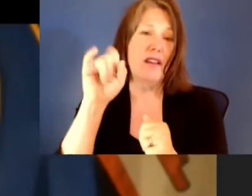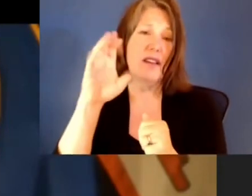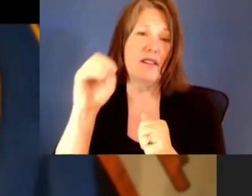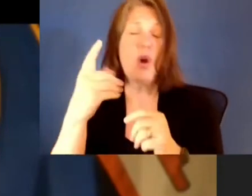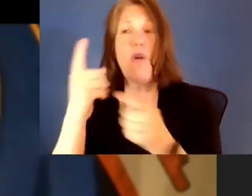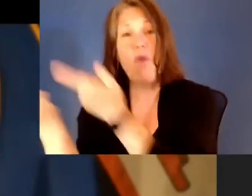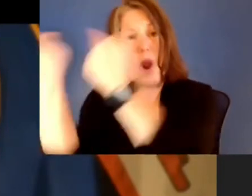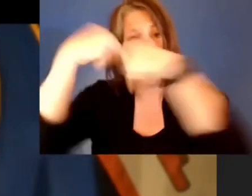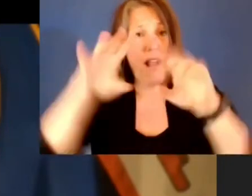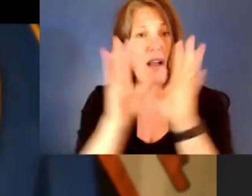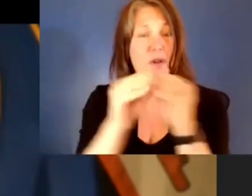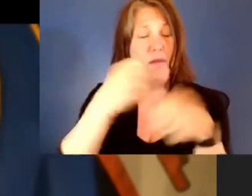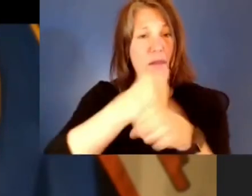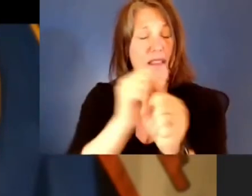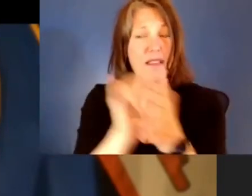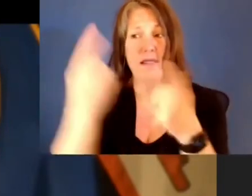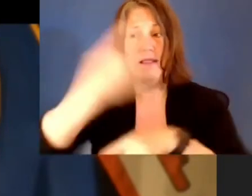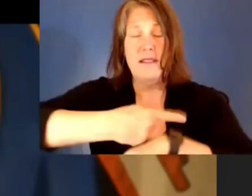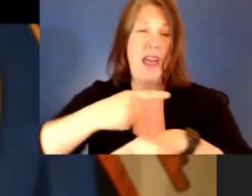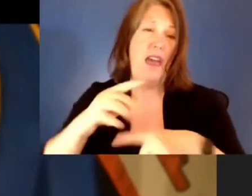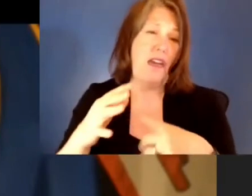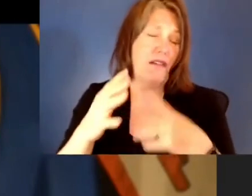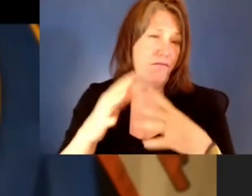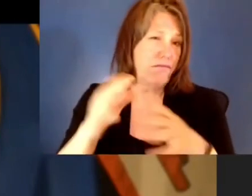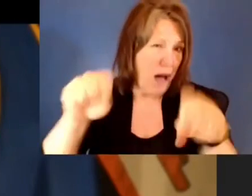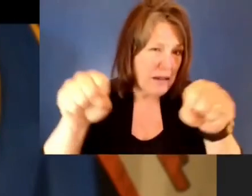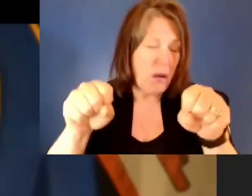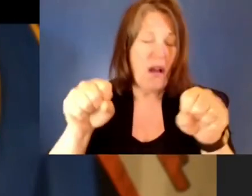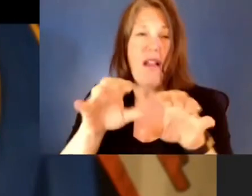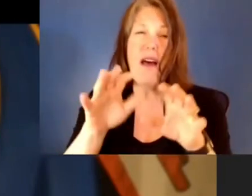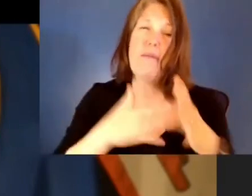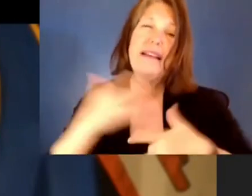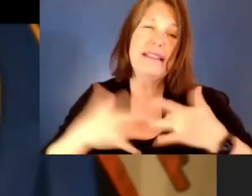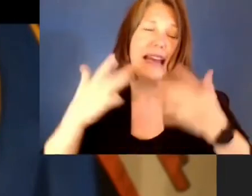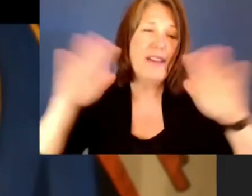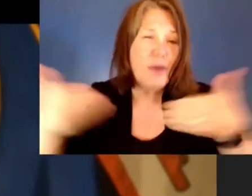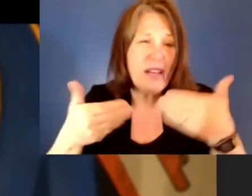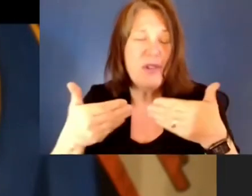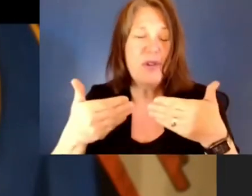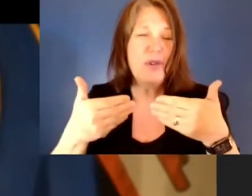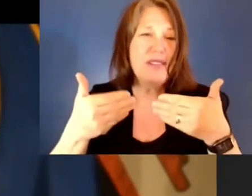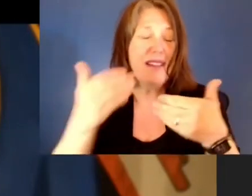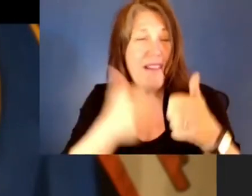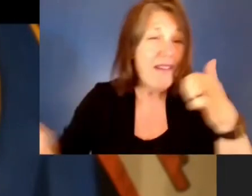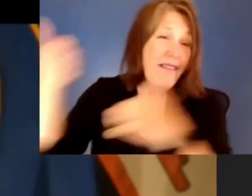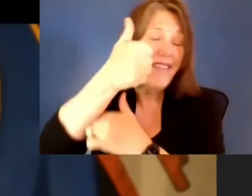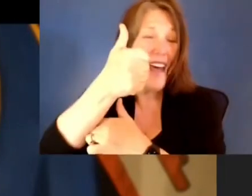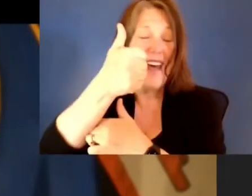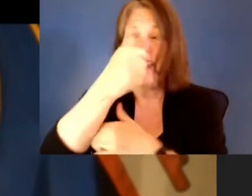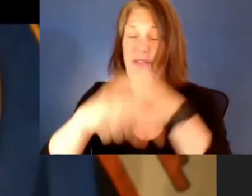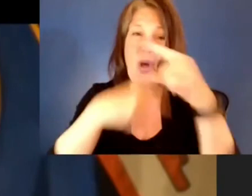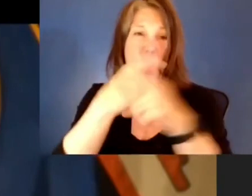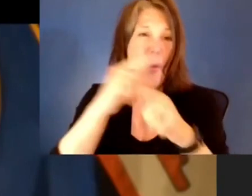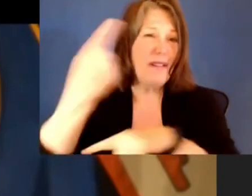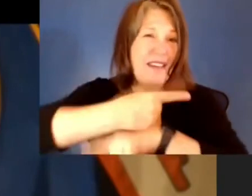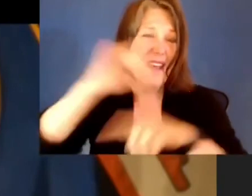possible. I'm excited to introduce today's keynote speaker, the head of the entire Global International Day of Education, Director General